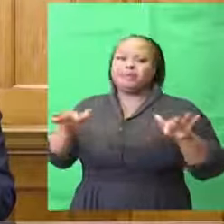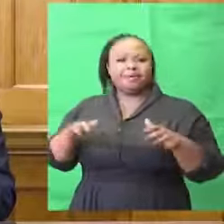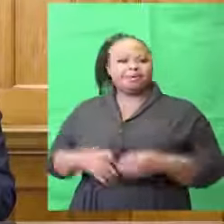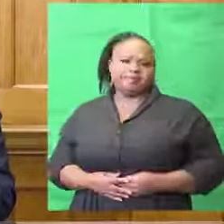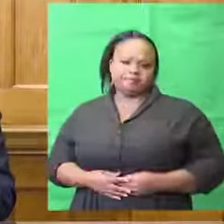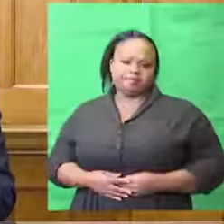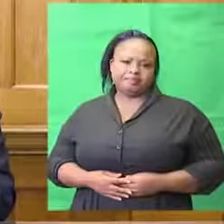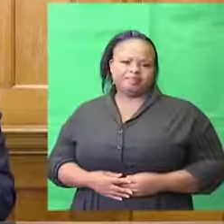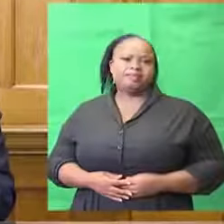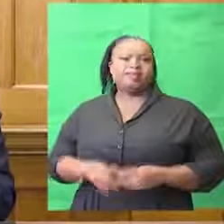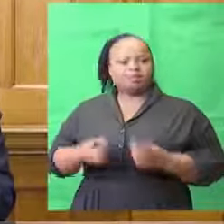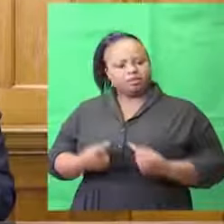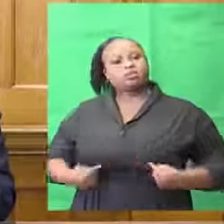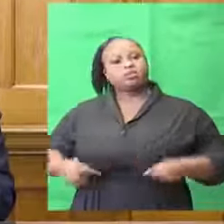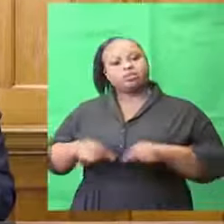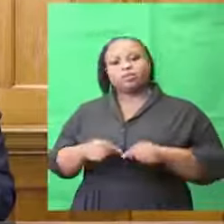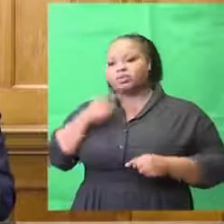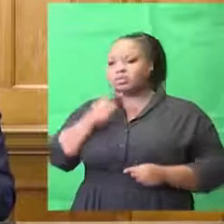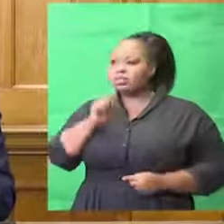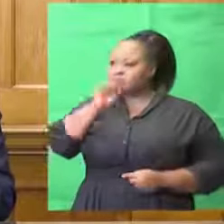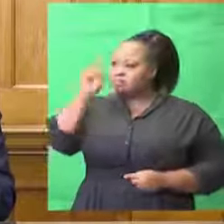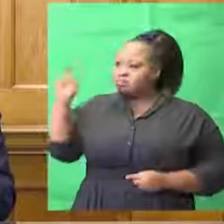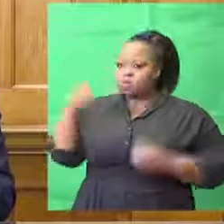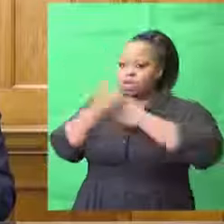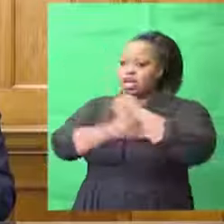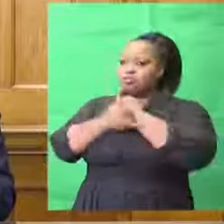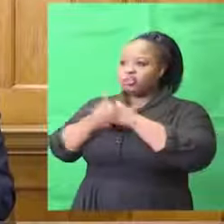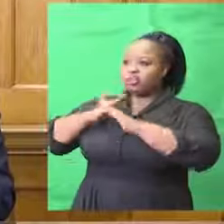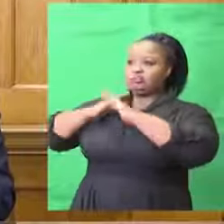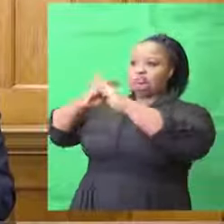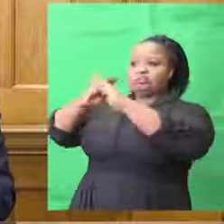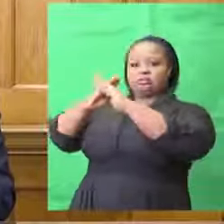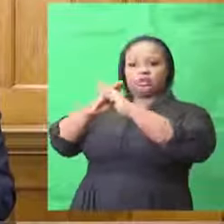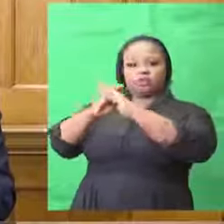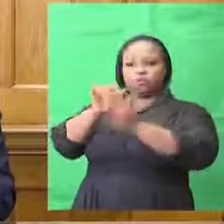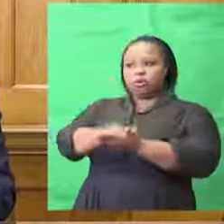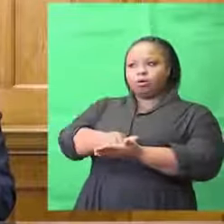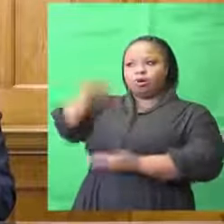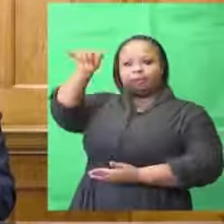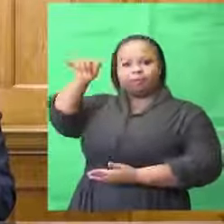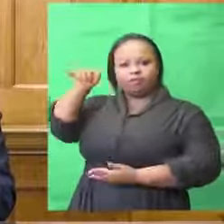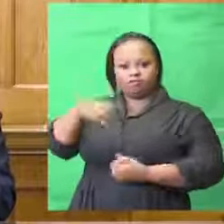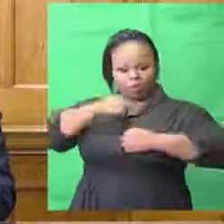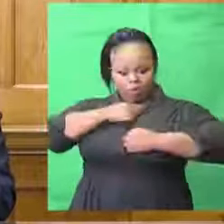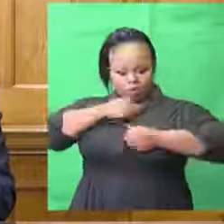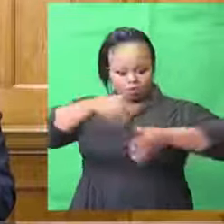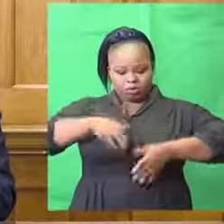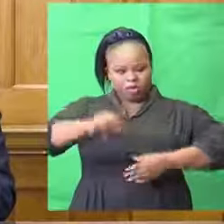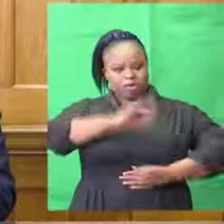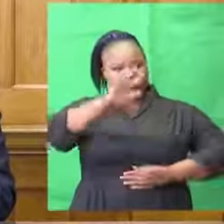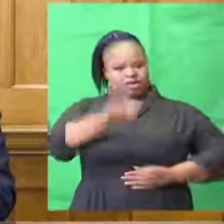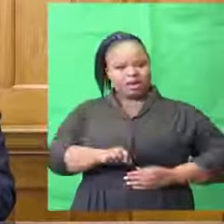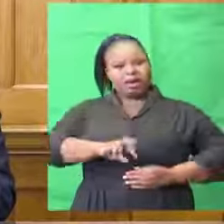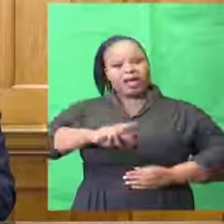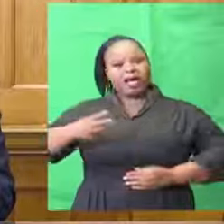We call upon these countries that have imposed travel bans on our country and